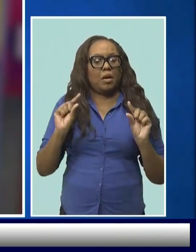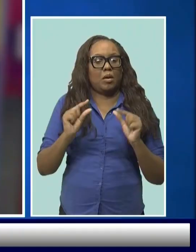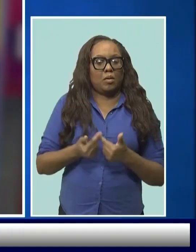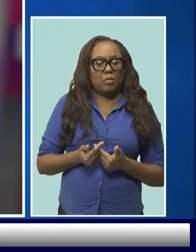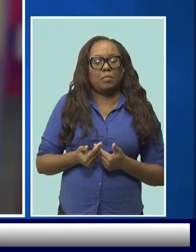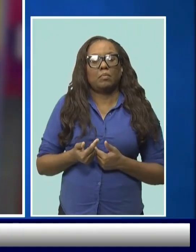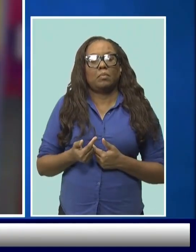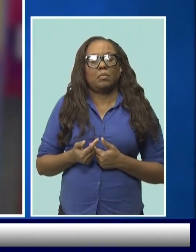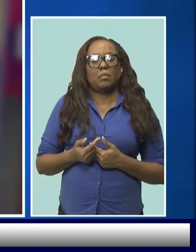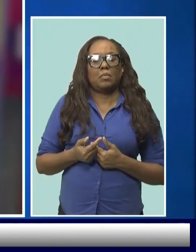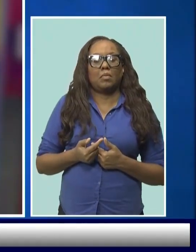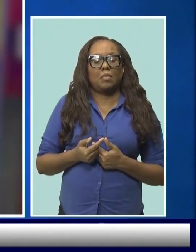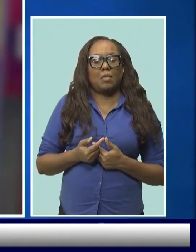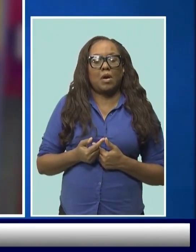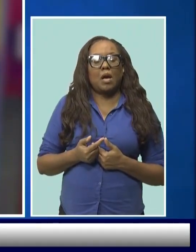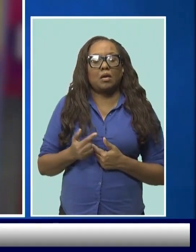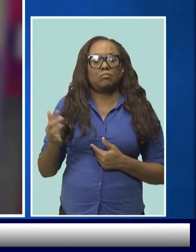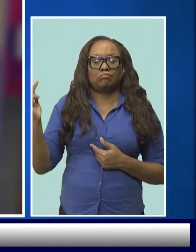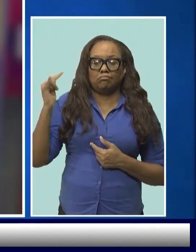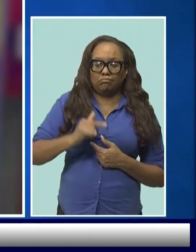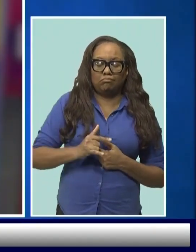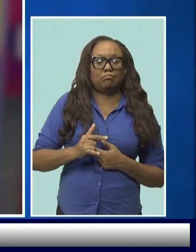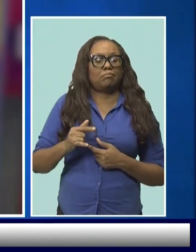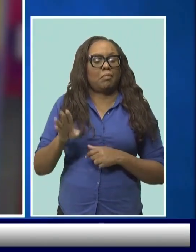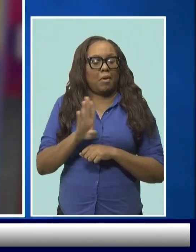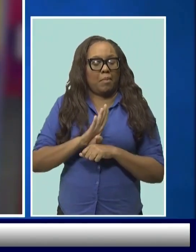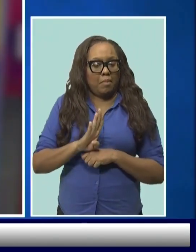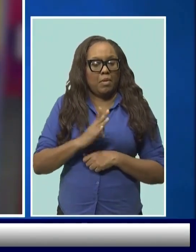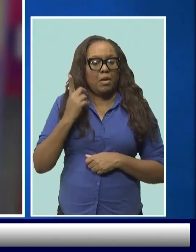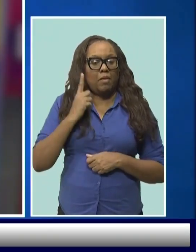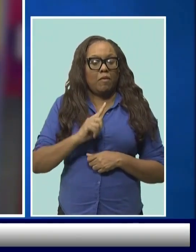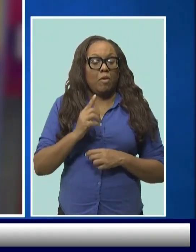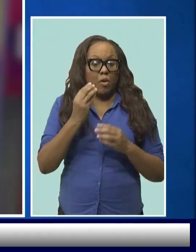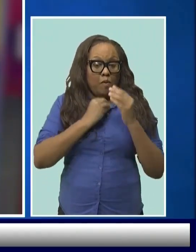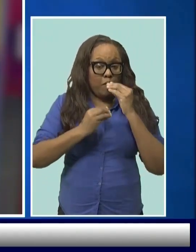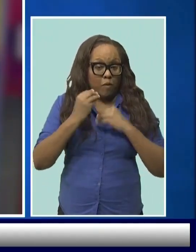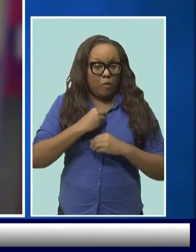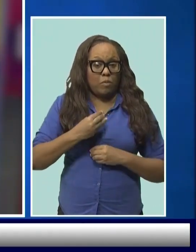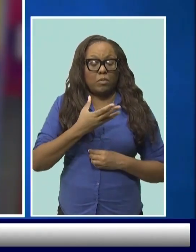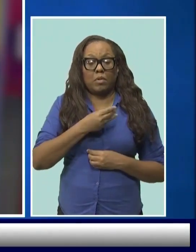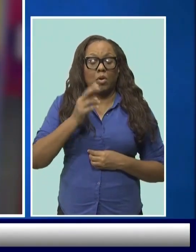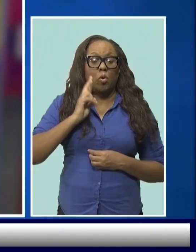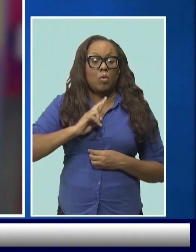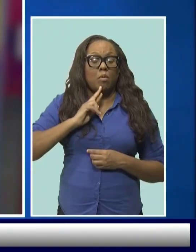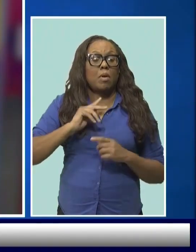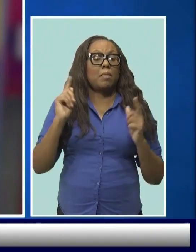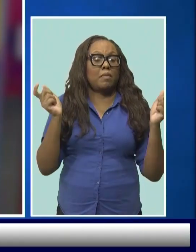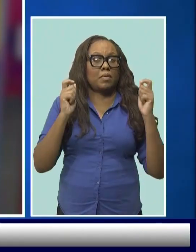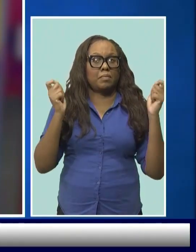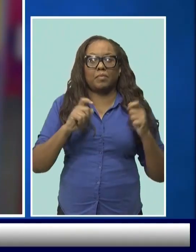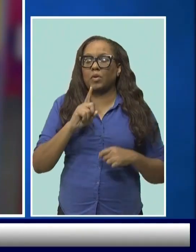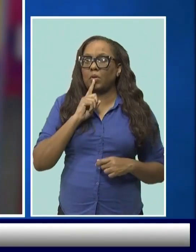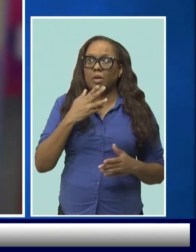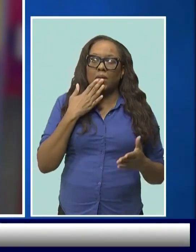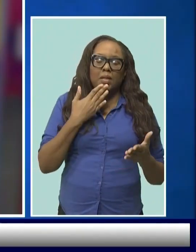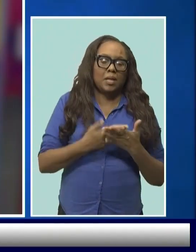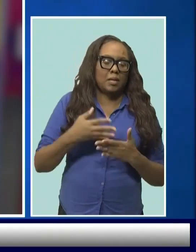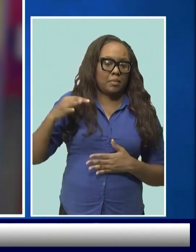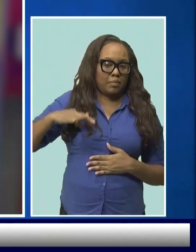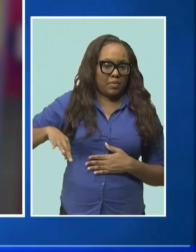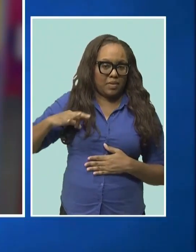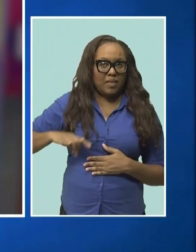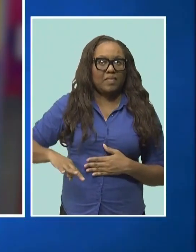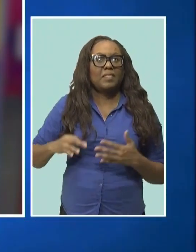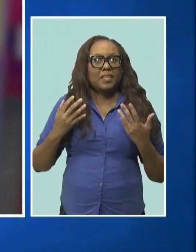Food and Rum Festival. So we are really seeing this partnership with JetBlue and Barbados paying off significantly. Wendy